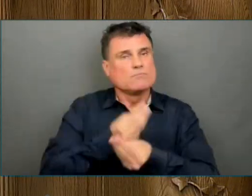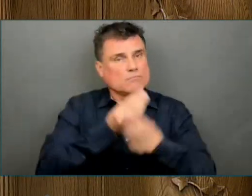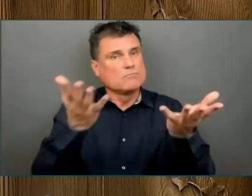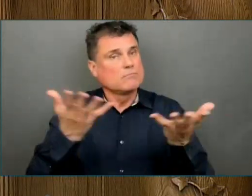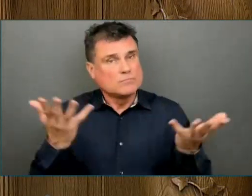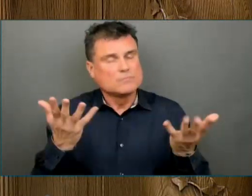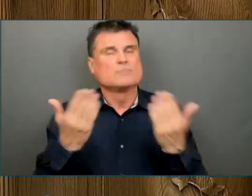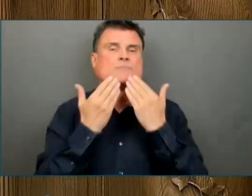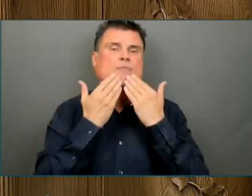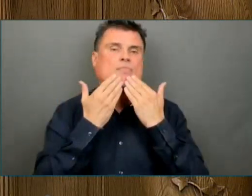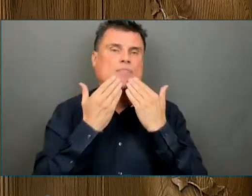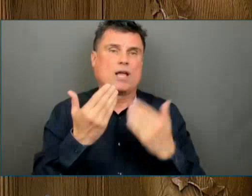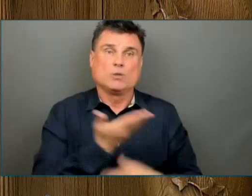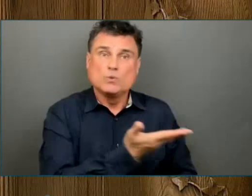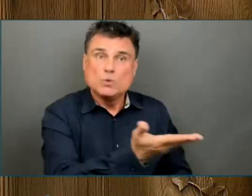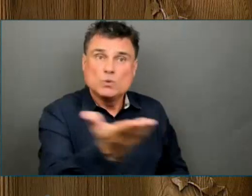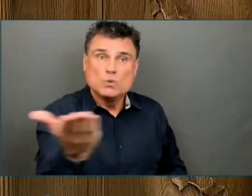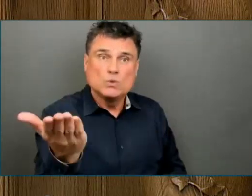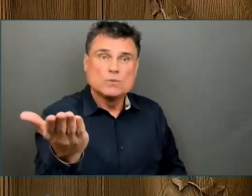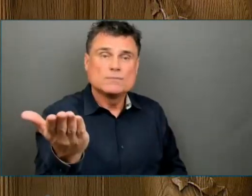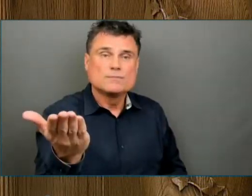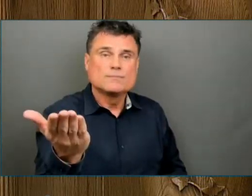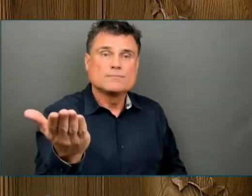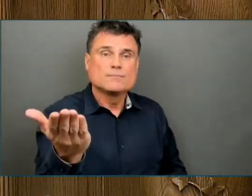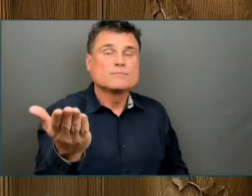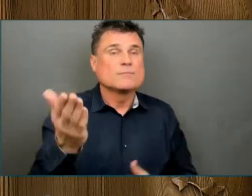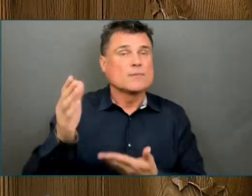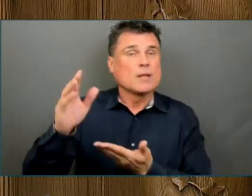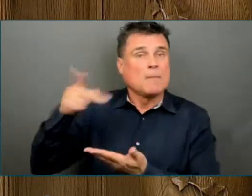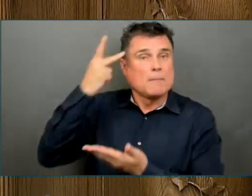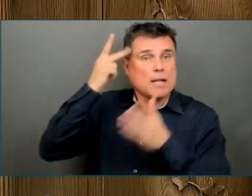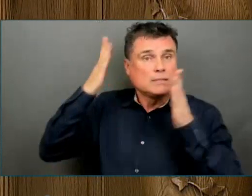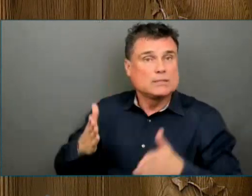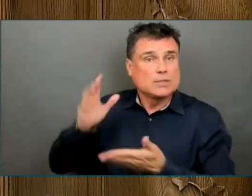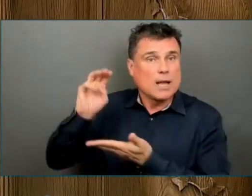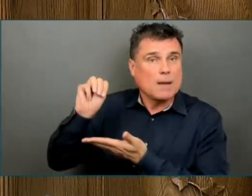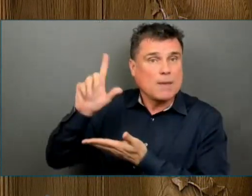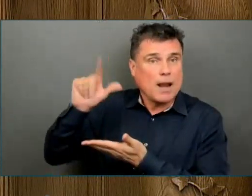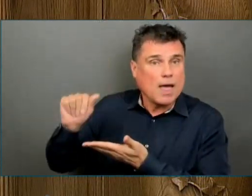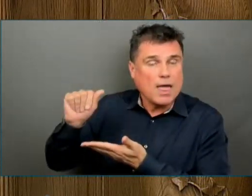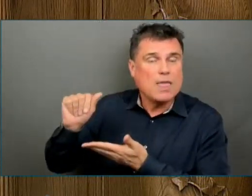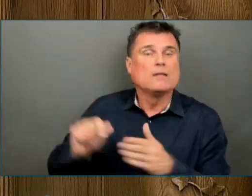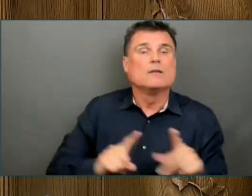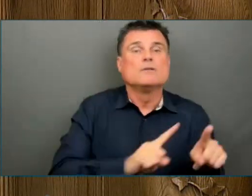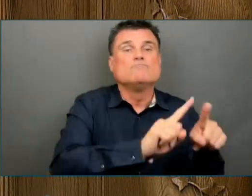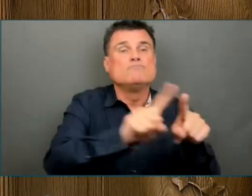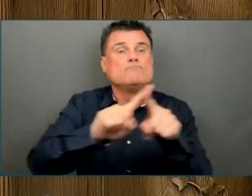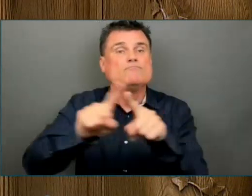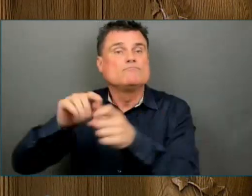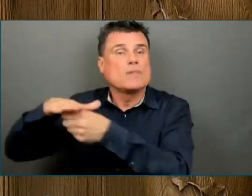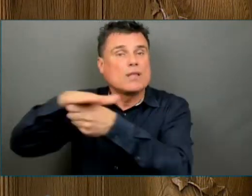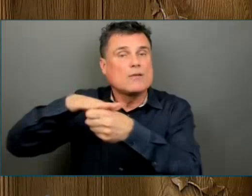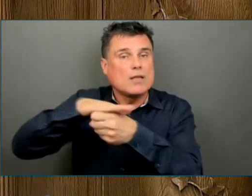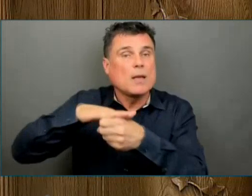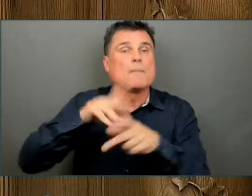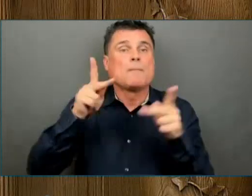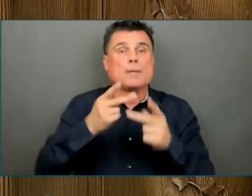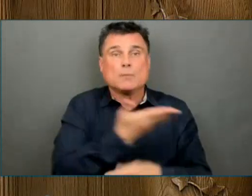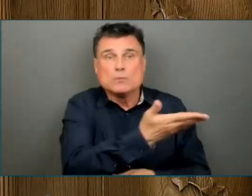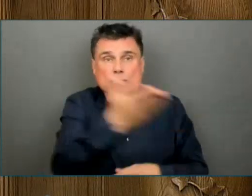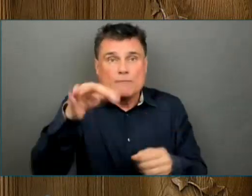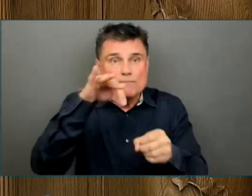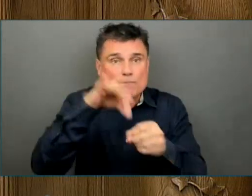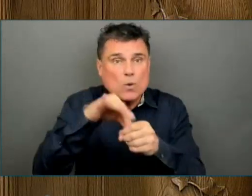collaboration, your tireless work during these extraordinary times. Finally, as a representative of Her